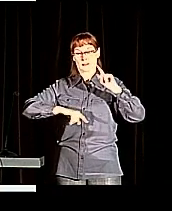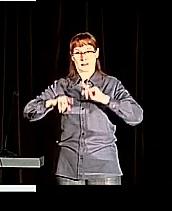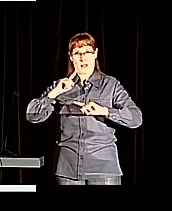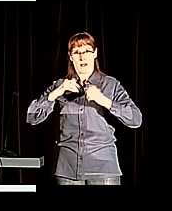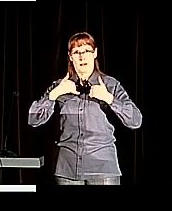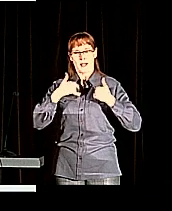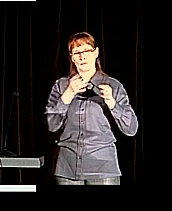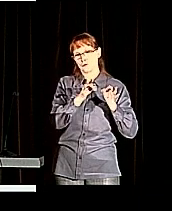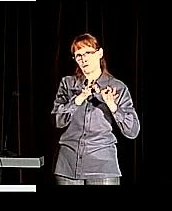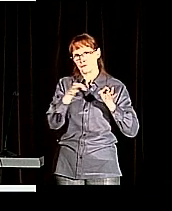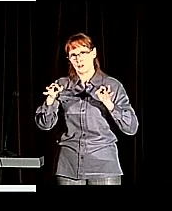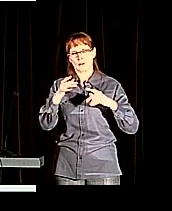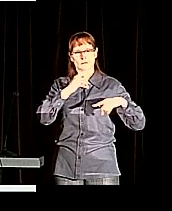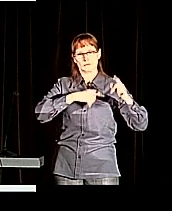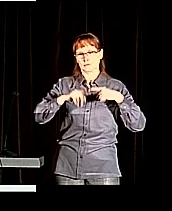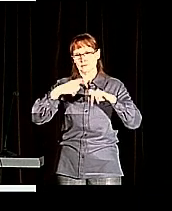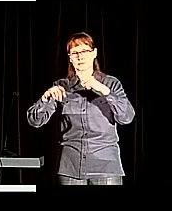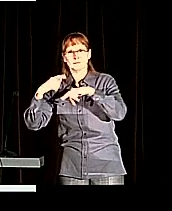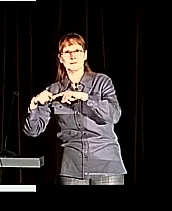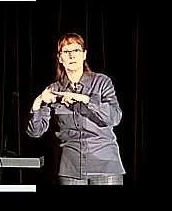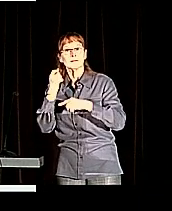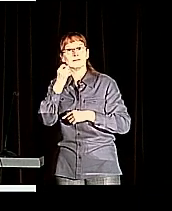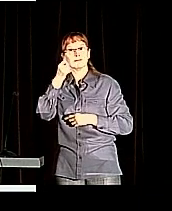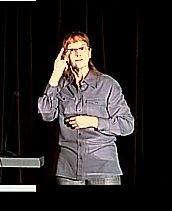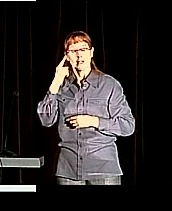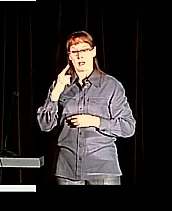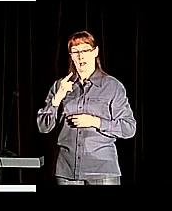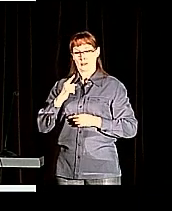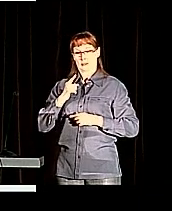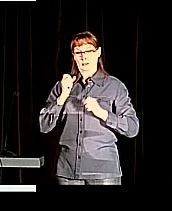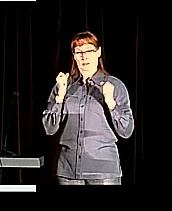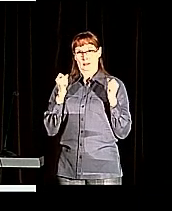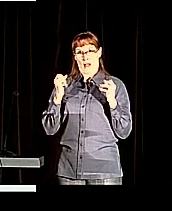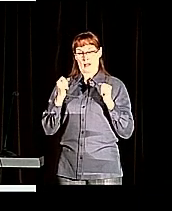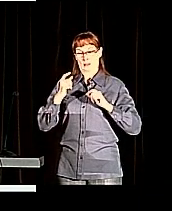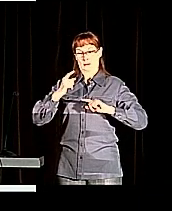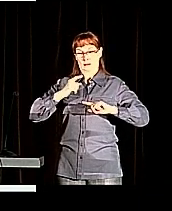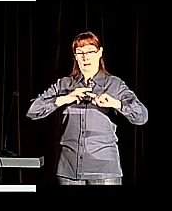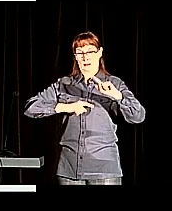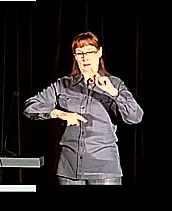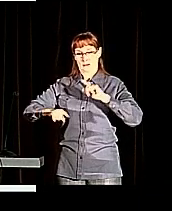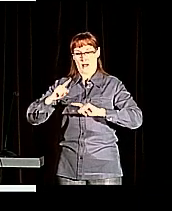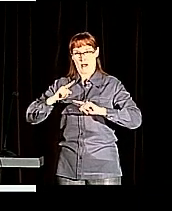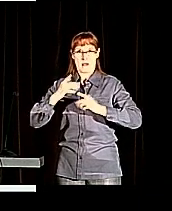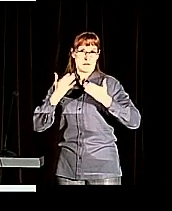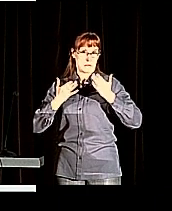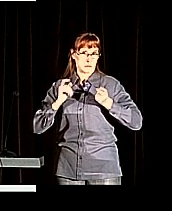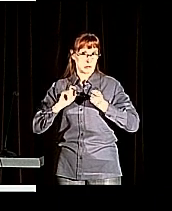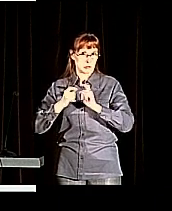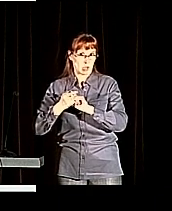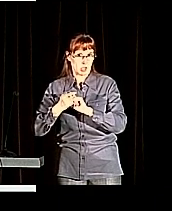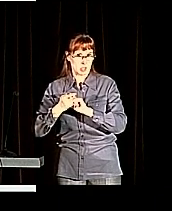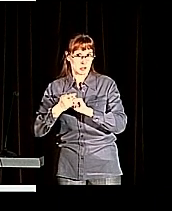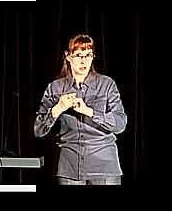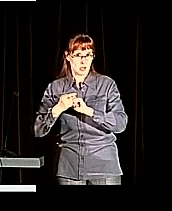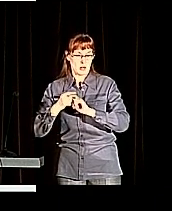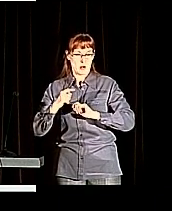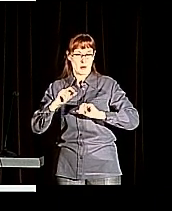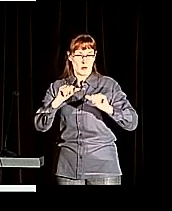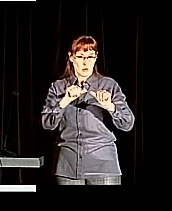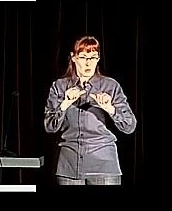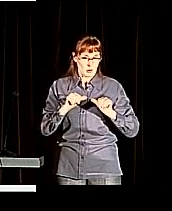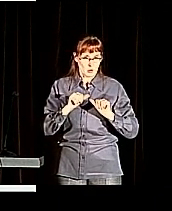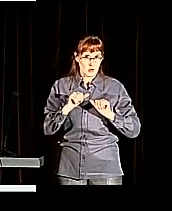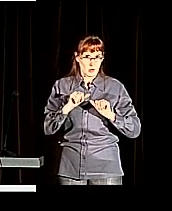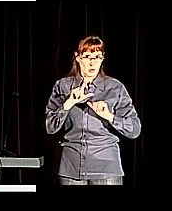you may have many, many different hand shapes, locations, and movements. So again, to simplify things for stakeholders, we